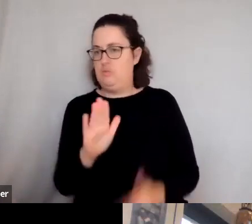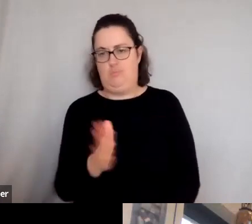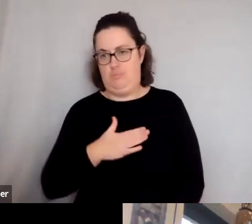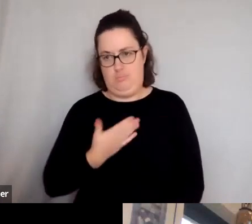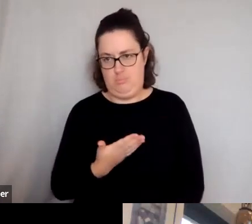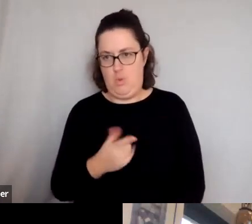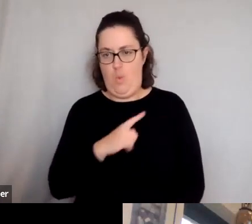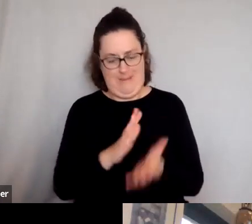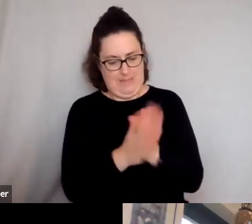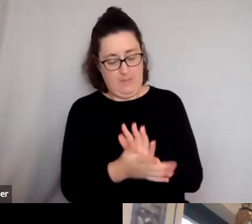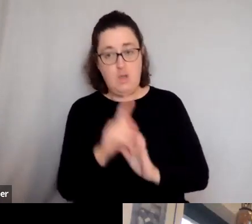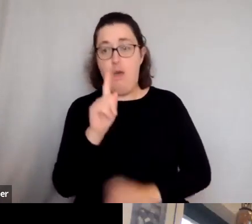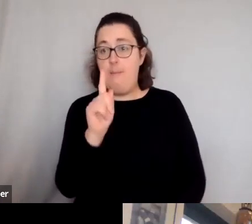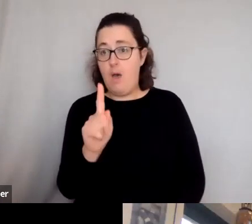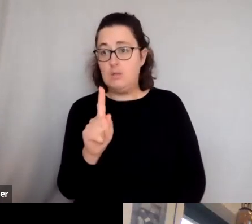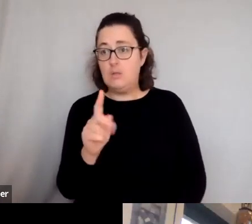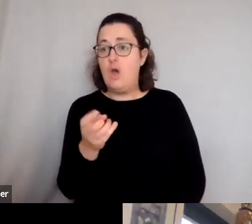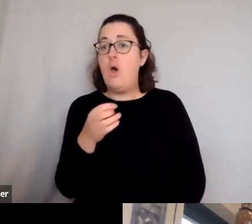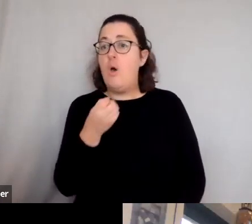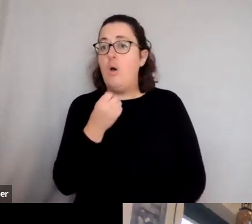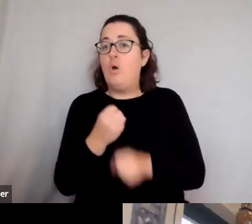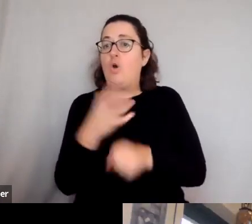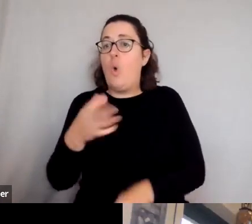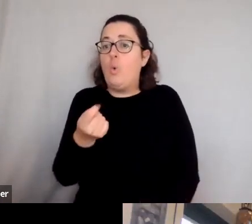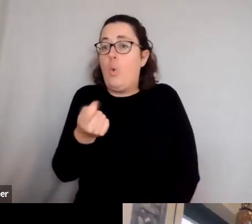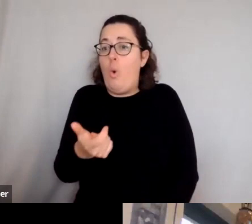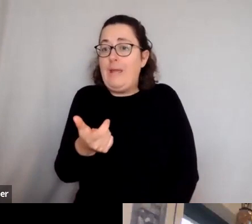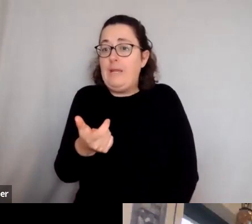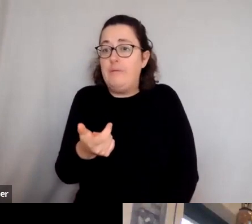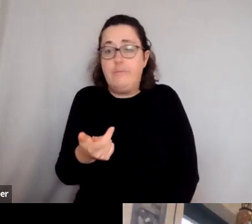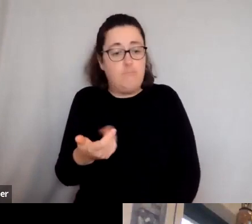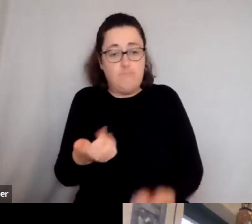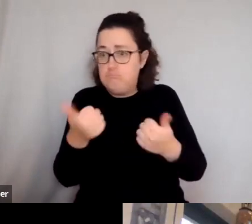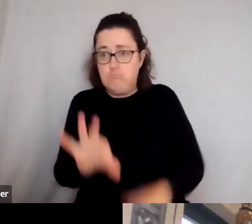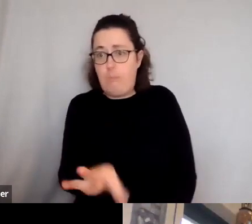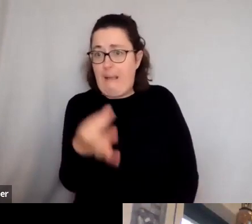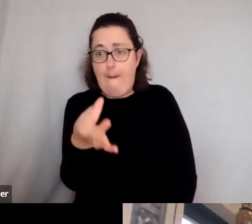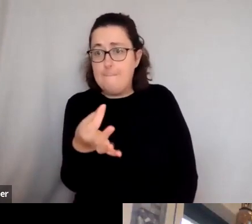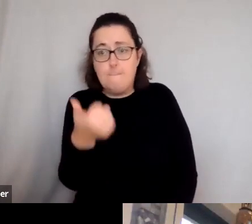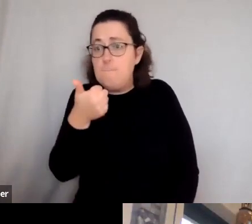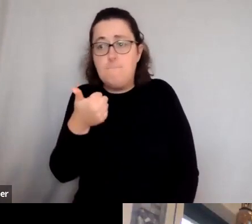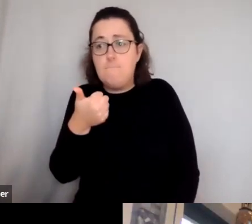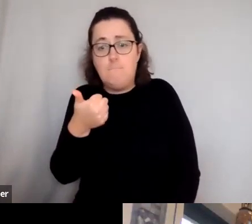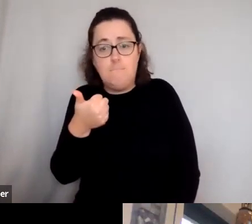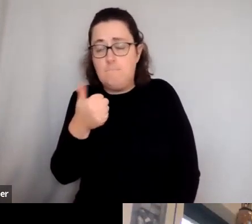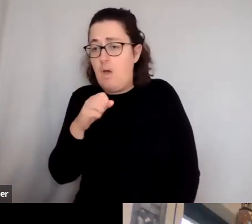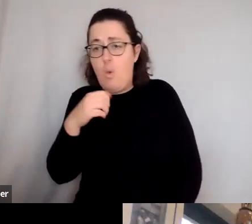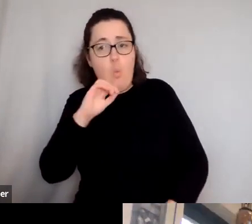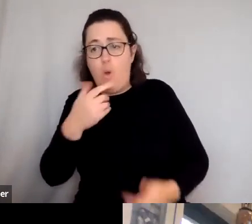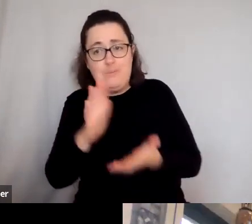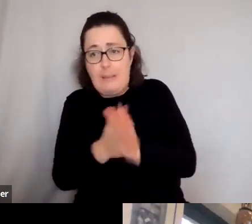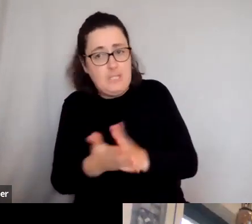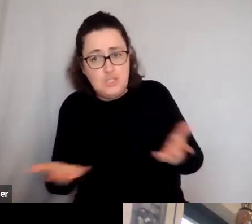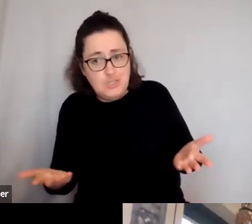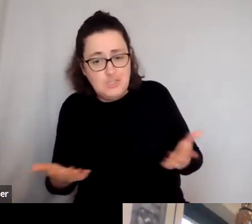and throw around a Roman gold coin, as long as you can find it again, and can do it almost no harm. And I